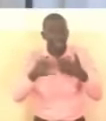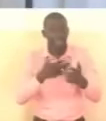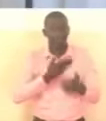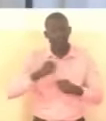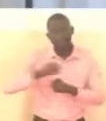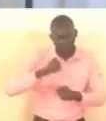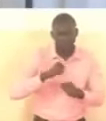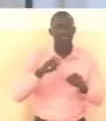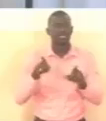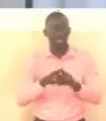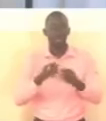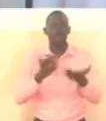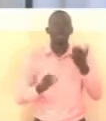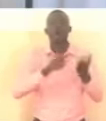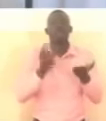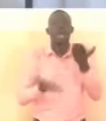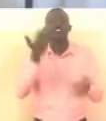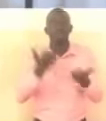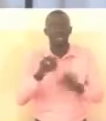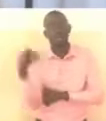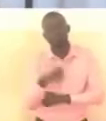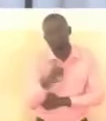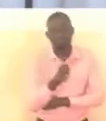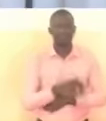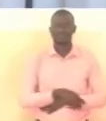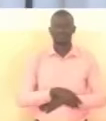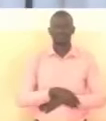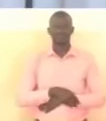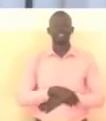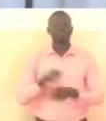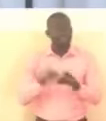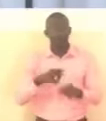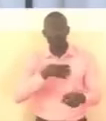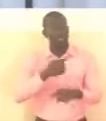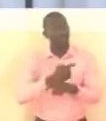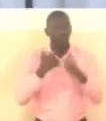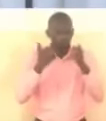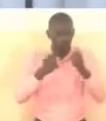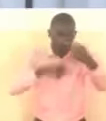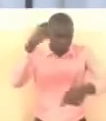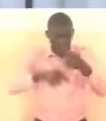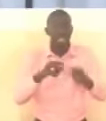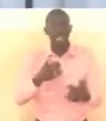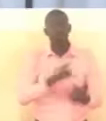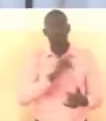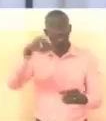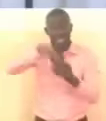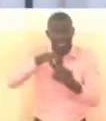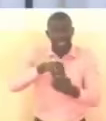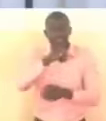and warding off on fair crisis as we enter 2021